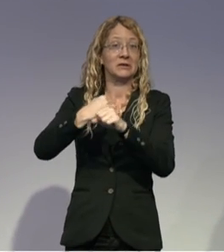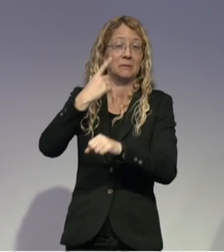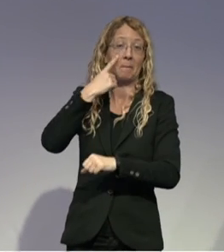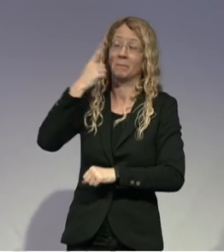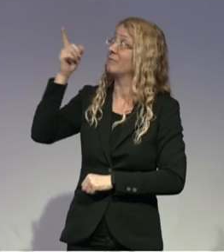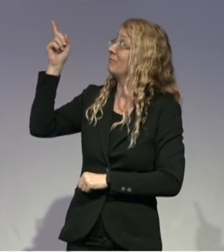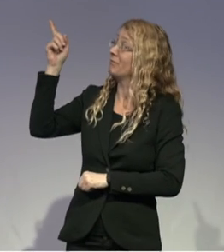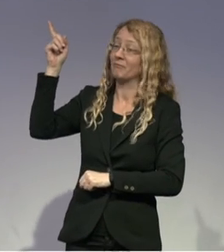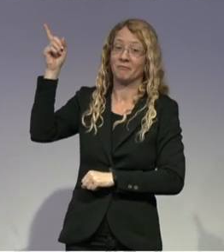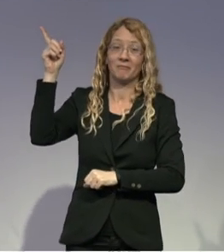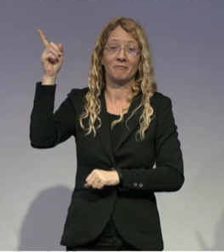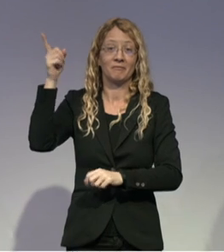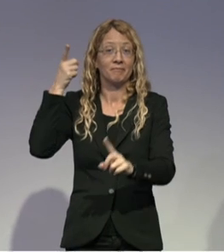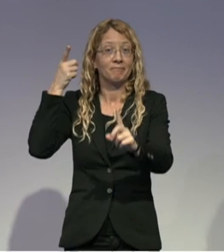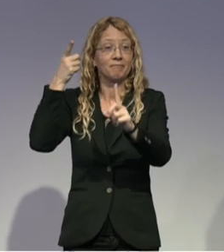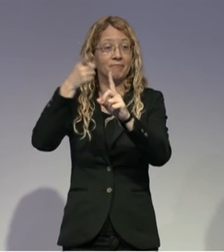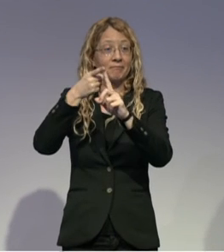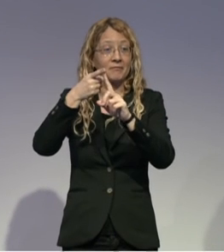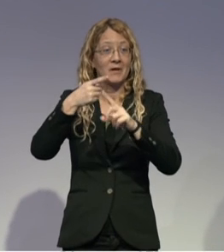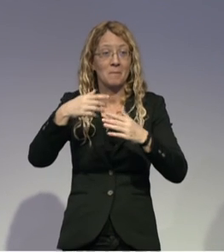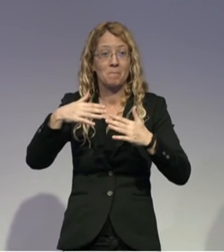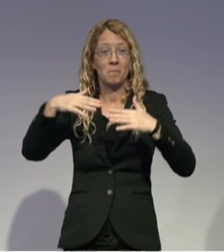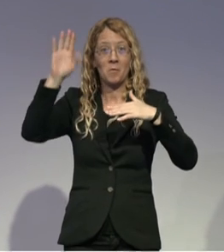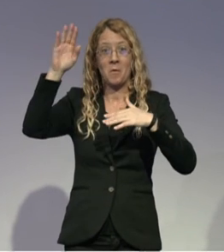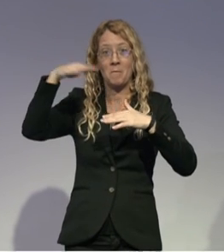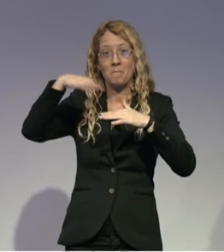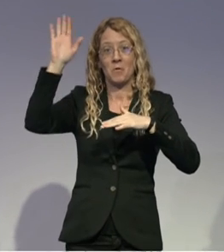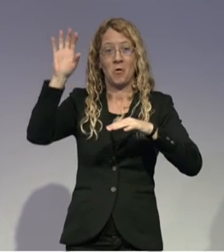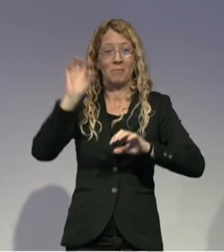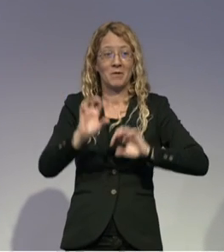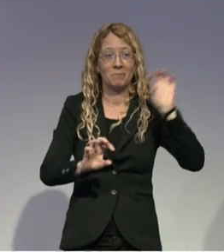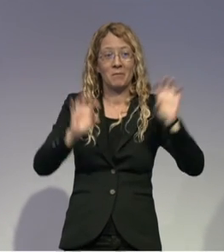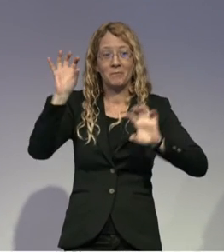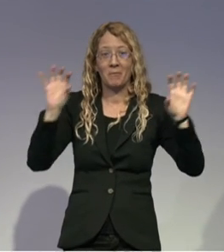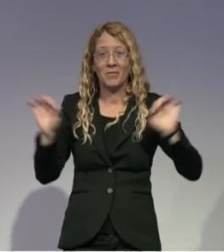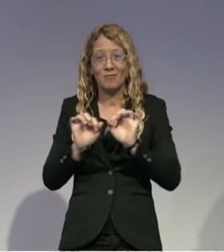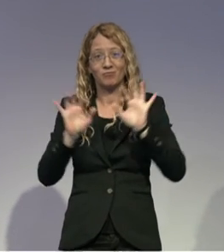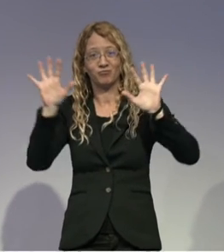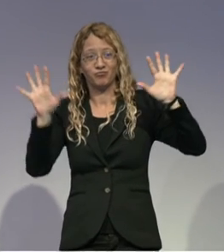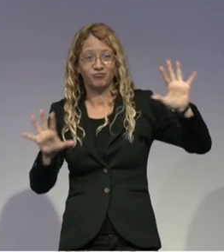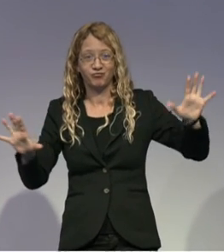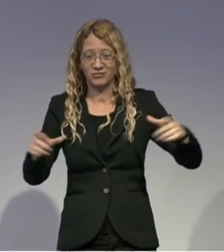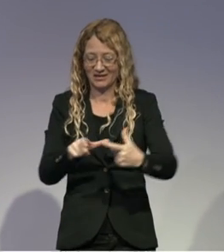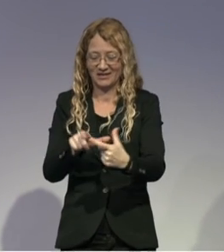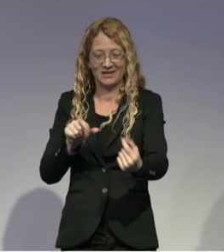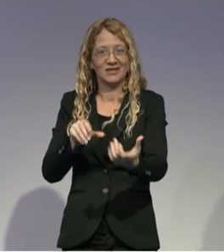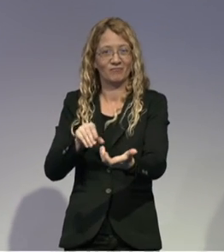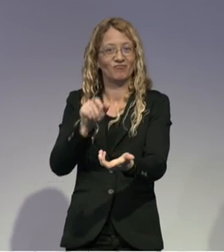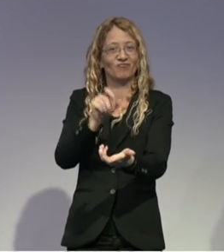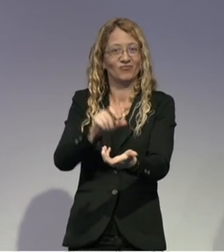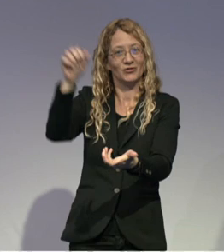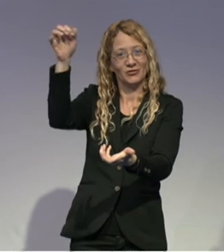across all the way to Australia as well. I don't know why it's not popping up yet, but there we go.